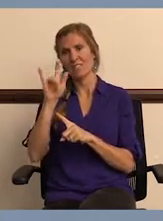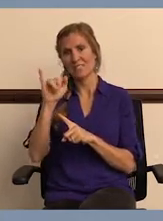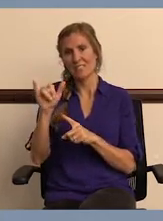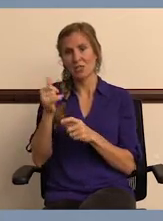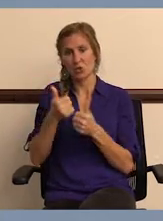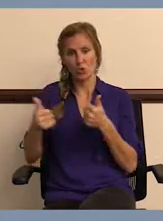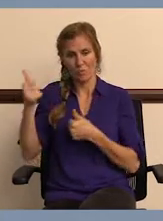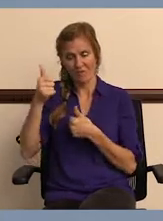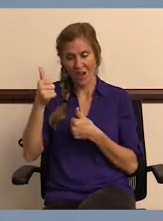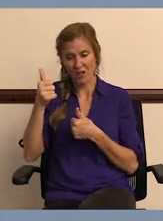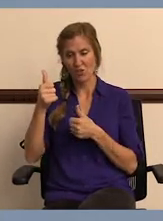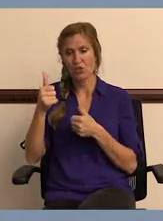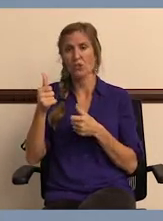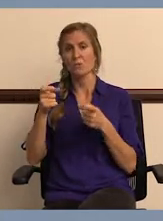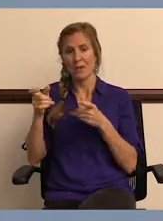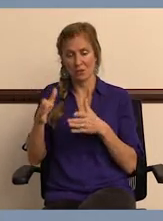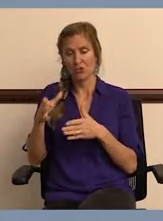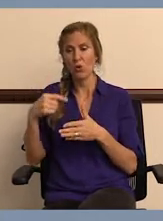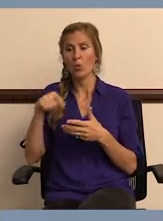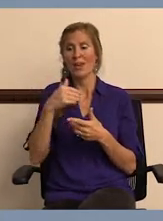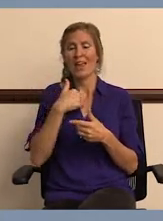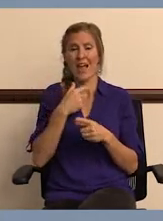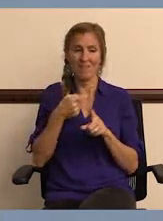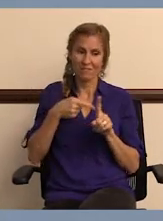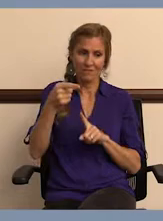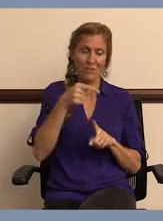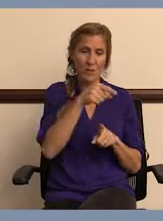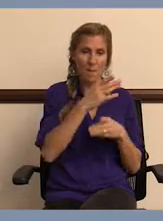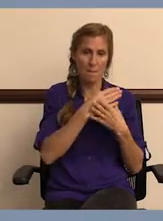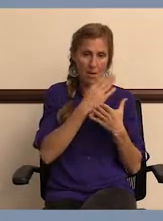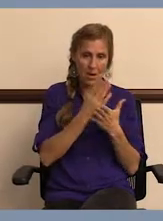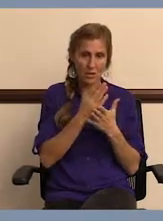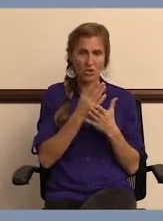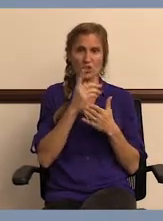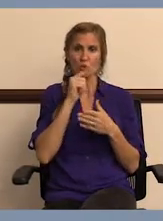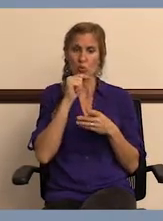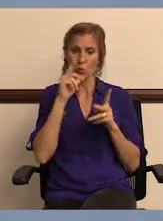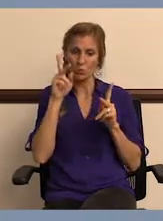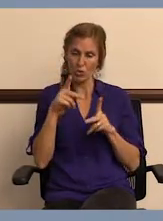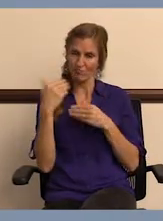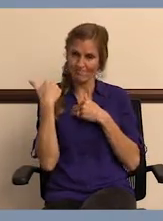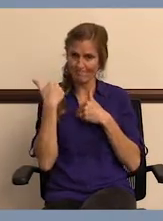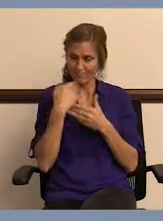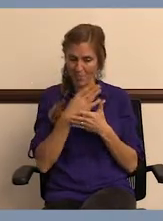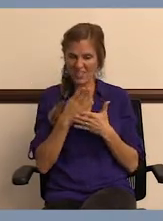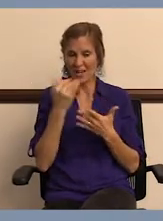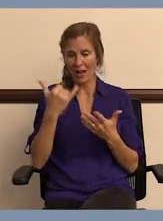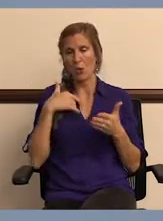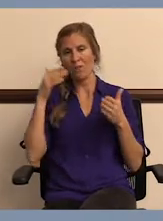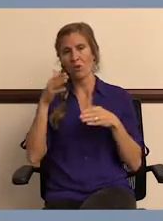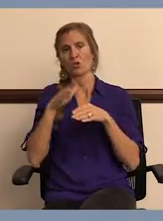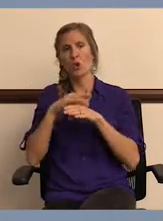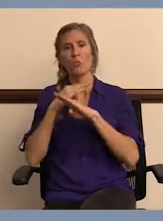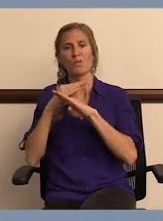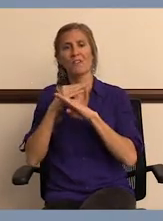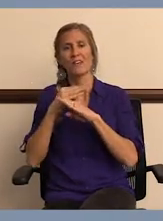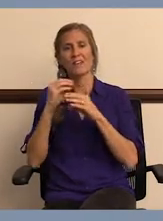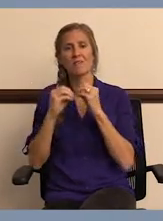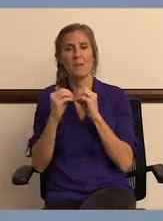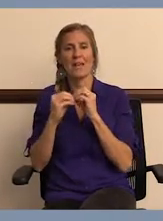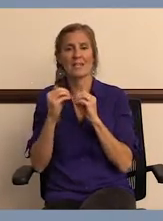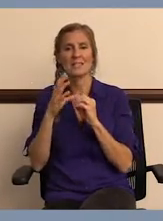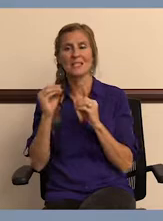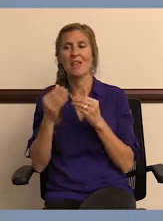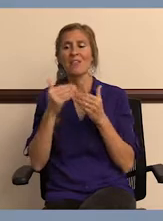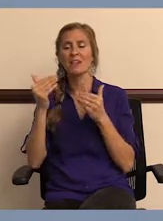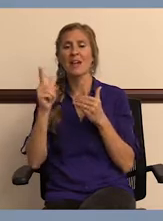maintenance supervisor. We've centralized resources and budgets within his control to take care of those things, and now we focus on